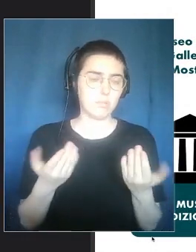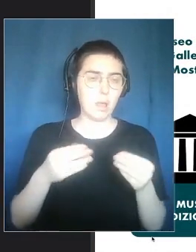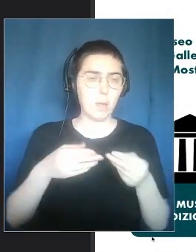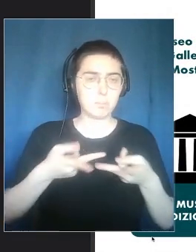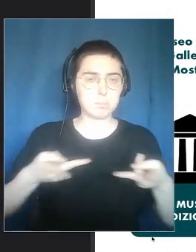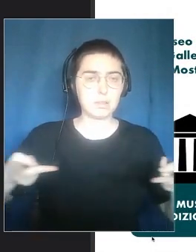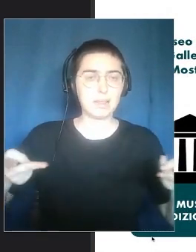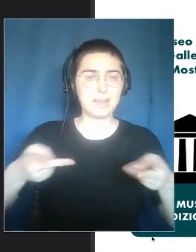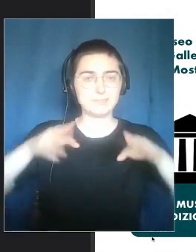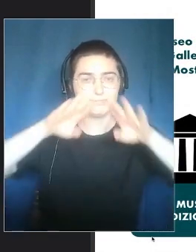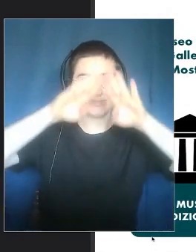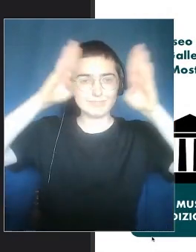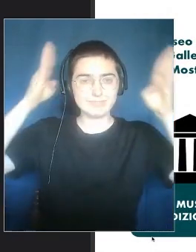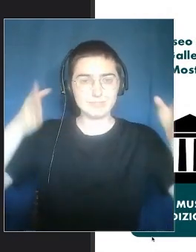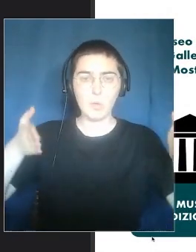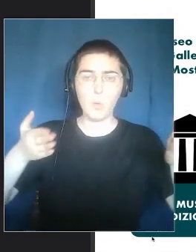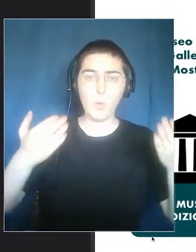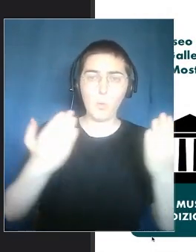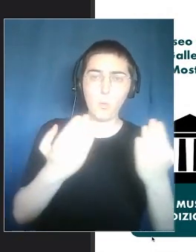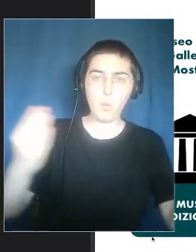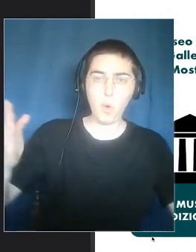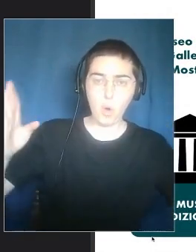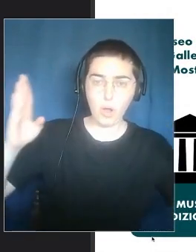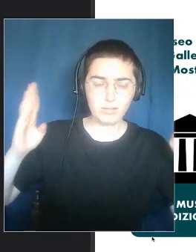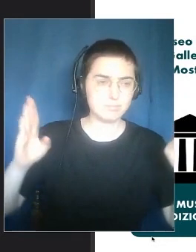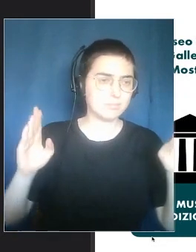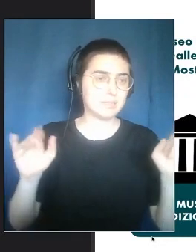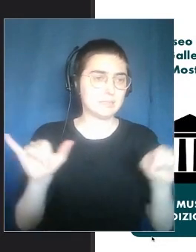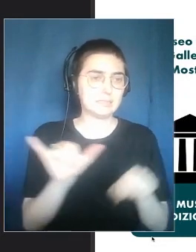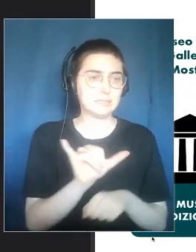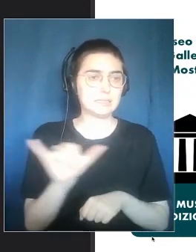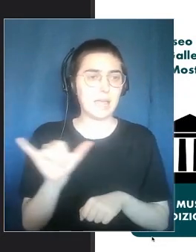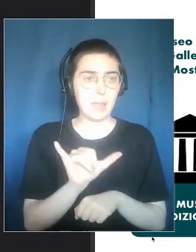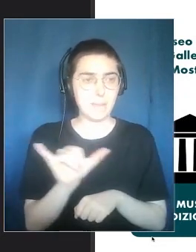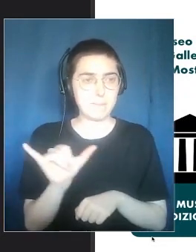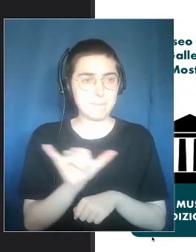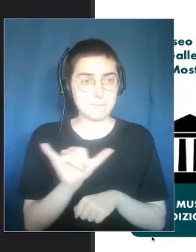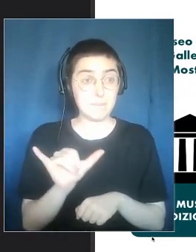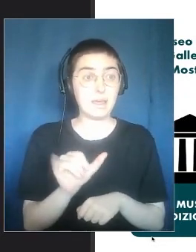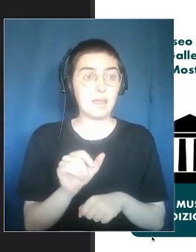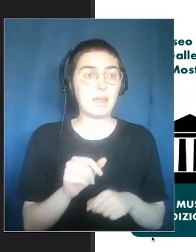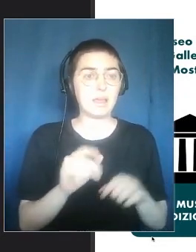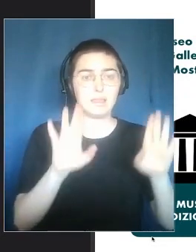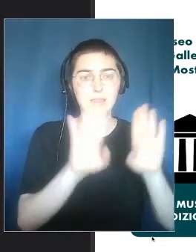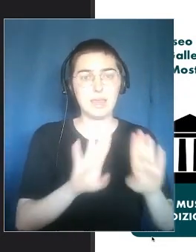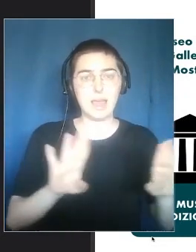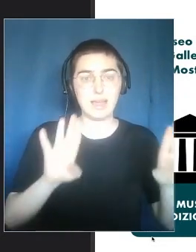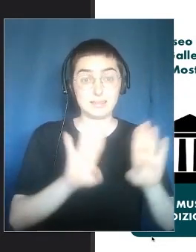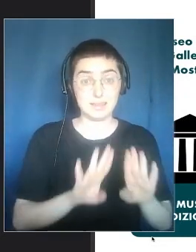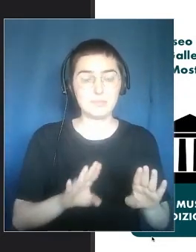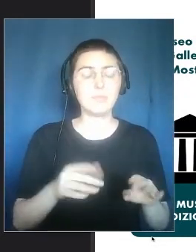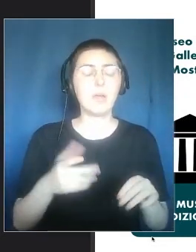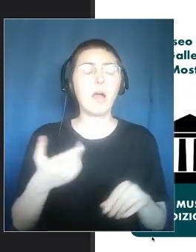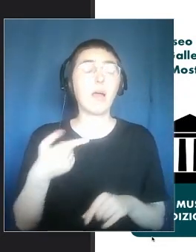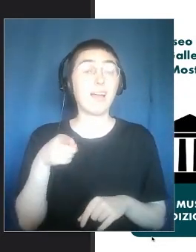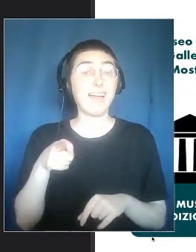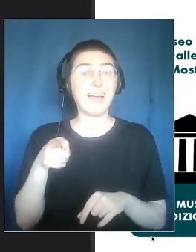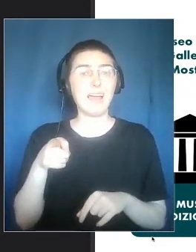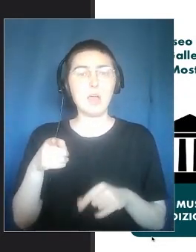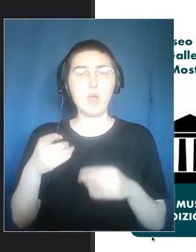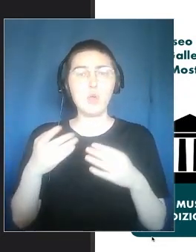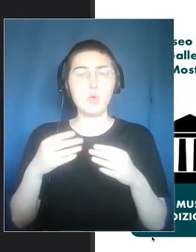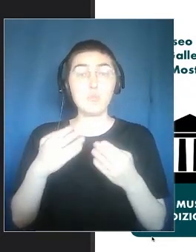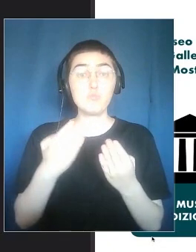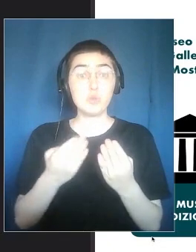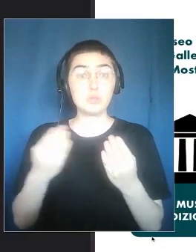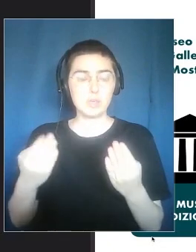and also theatre. I go to a museum. I go to a theatre. A museum that